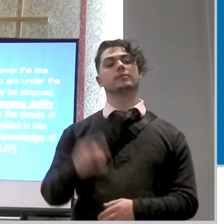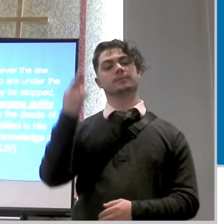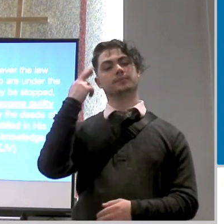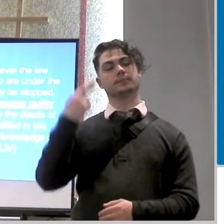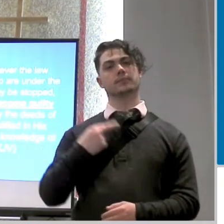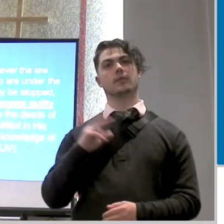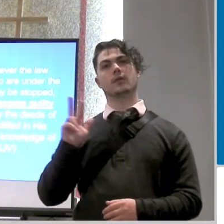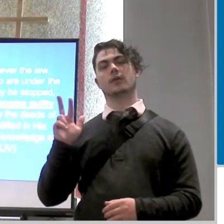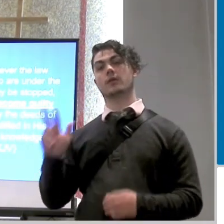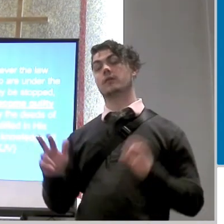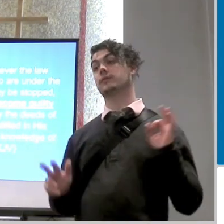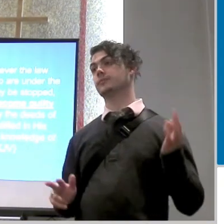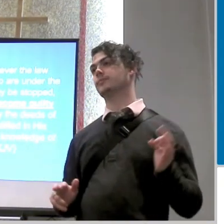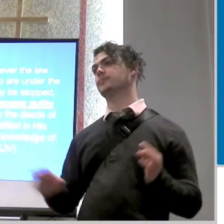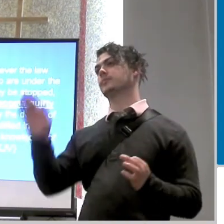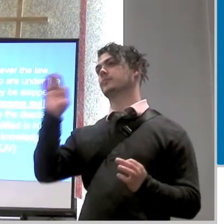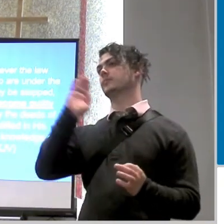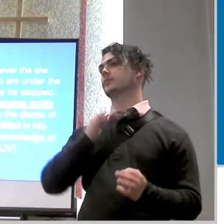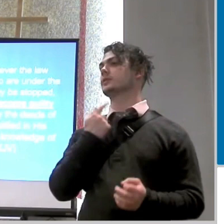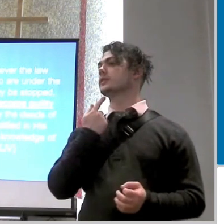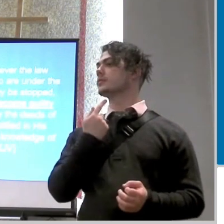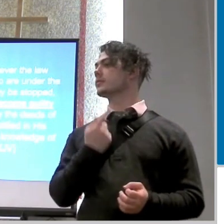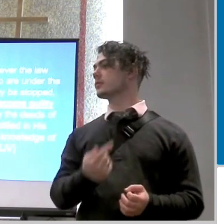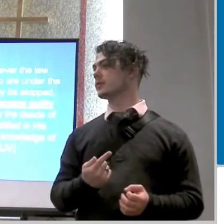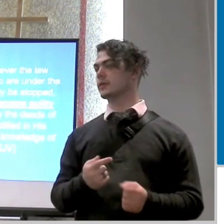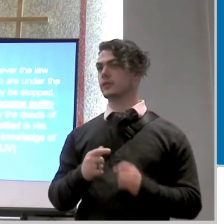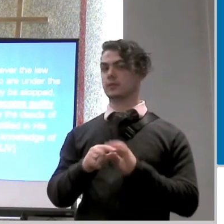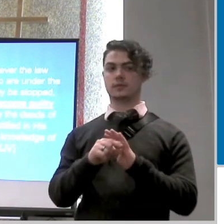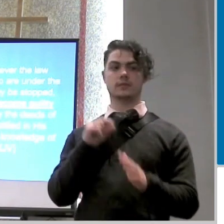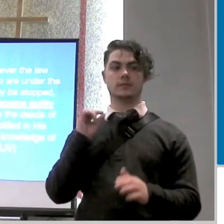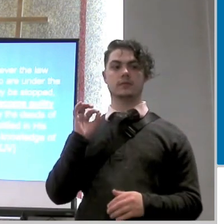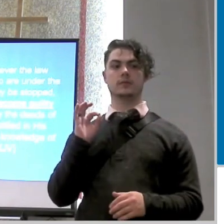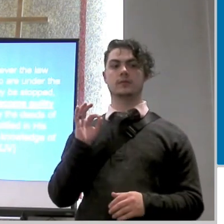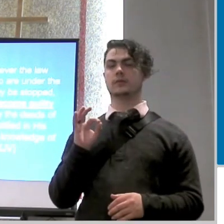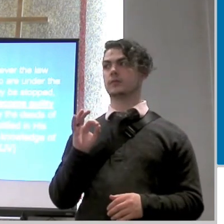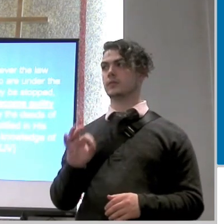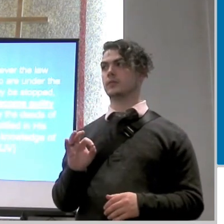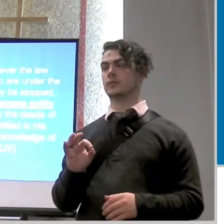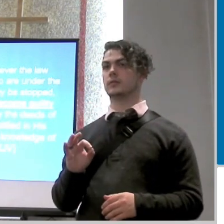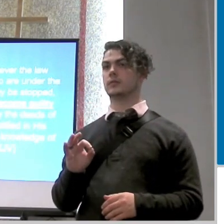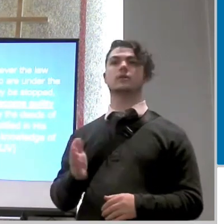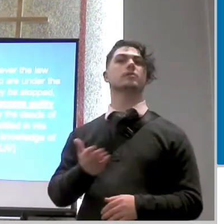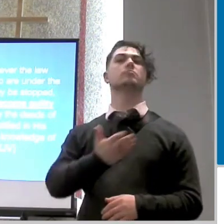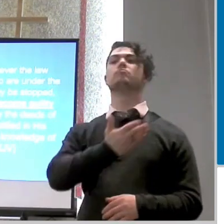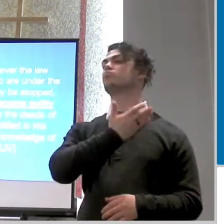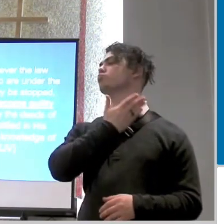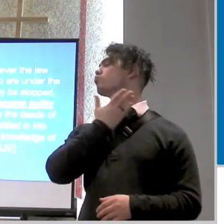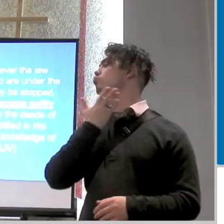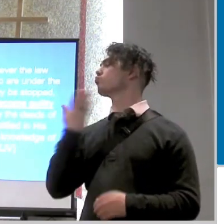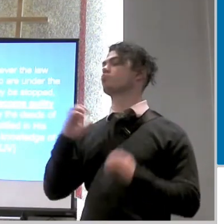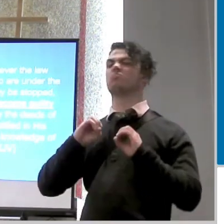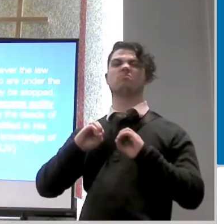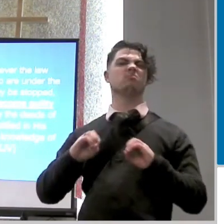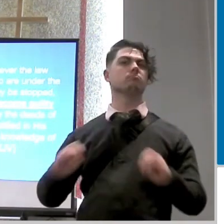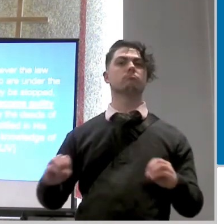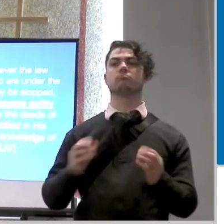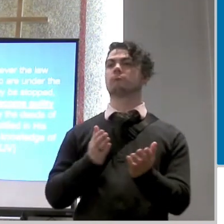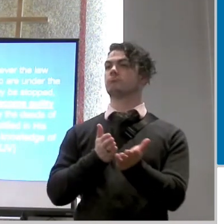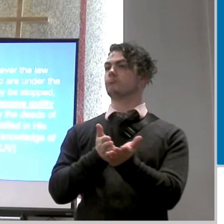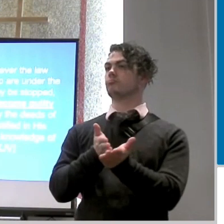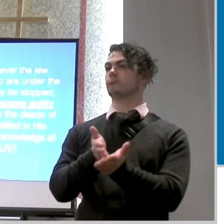romans chapter 3 where god basically says in verse 9 there are none righteous right no not even one